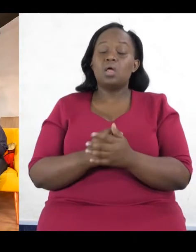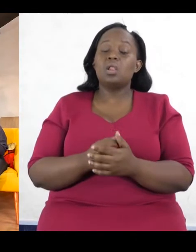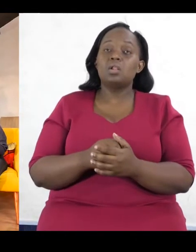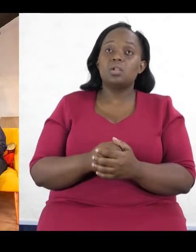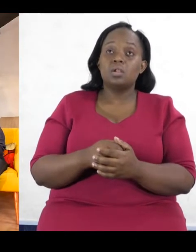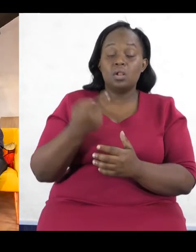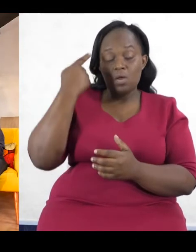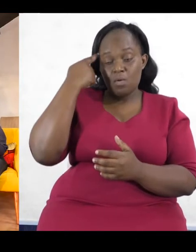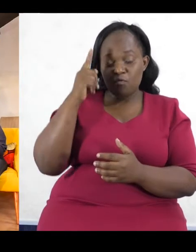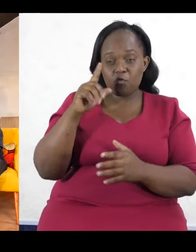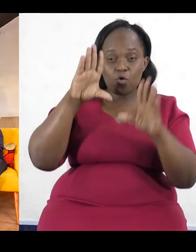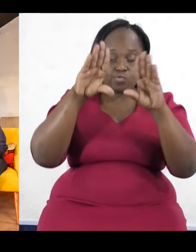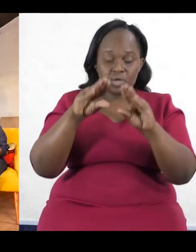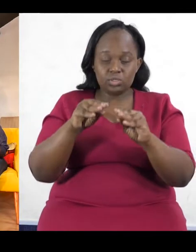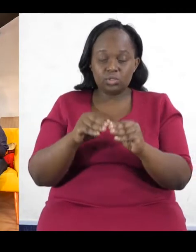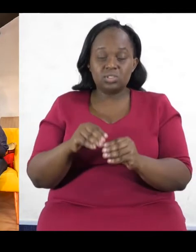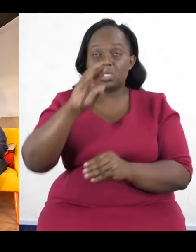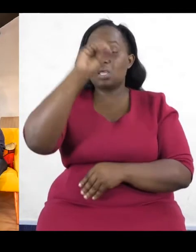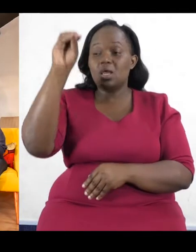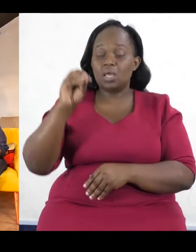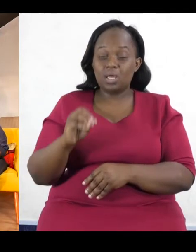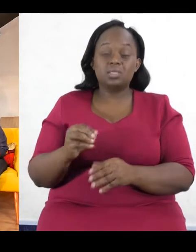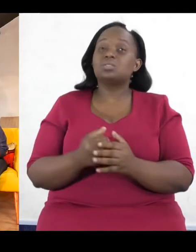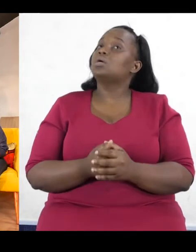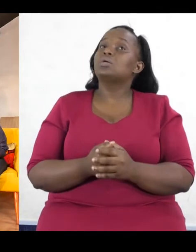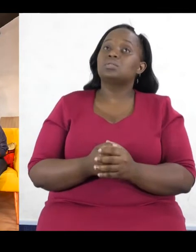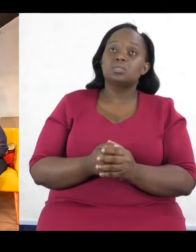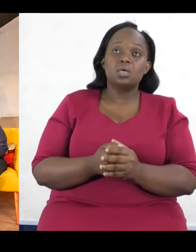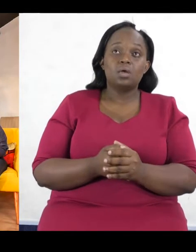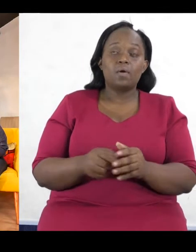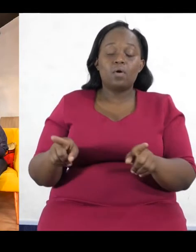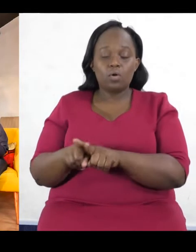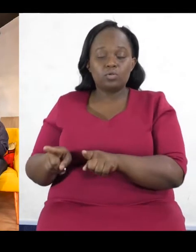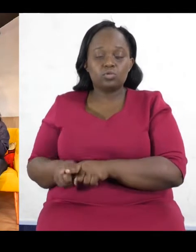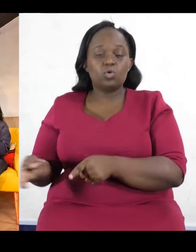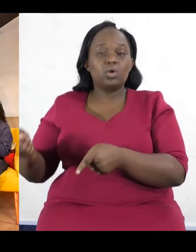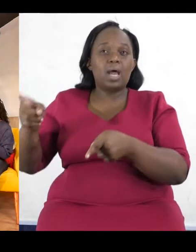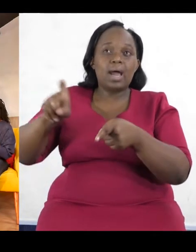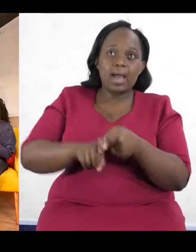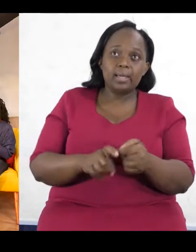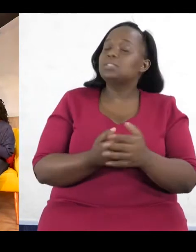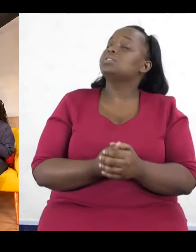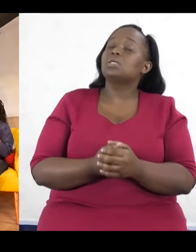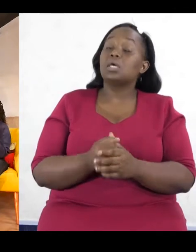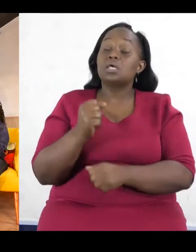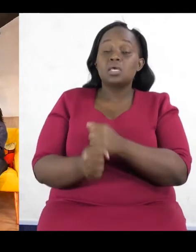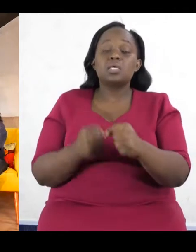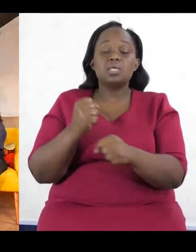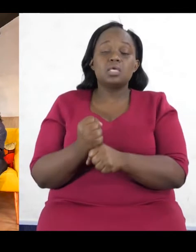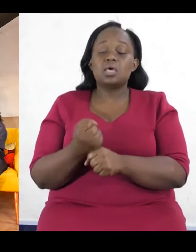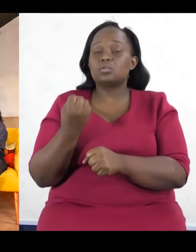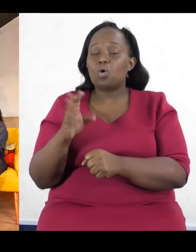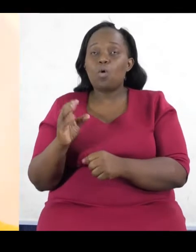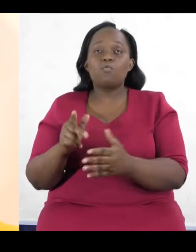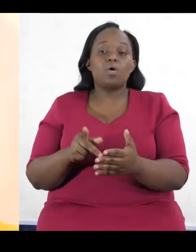the grace period for repayment of these loans. So you then ask yourself, these are the same